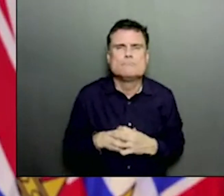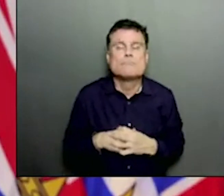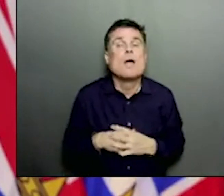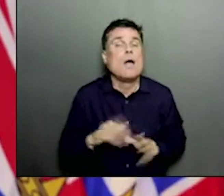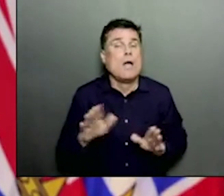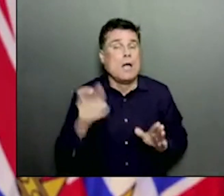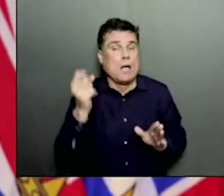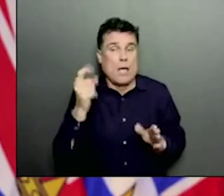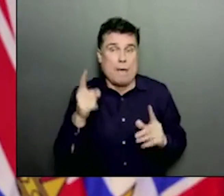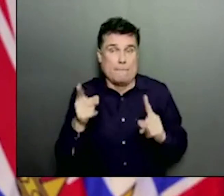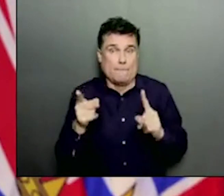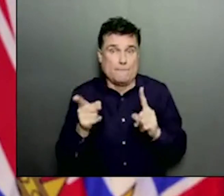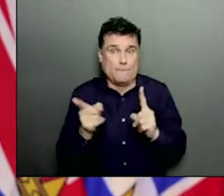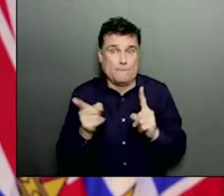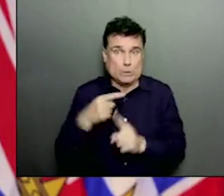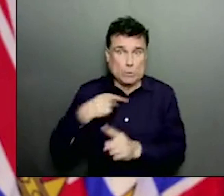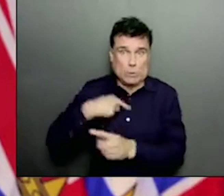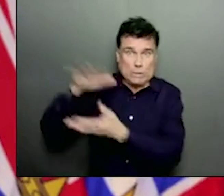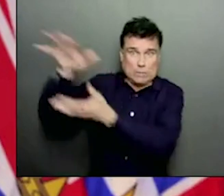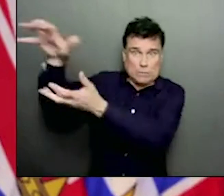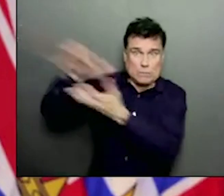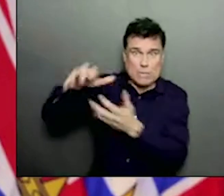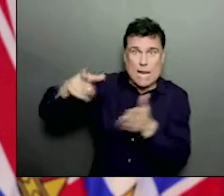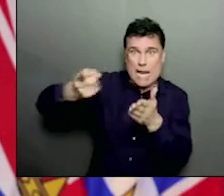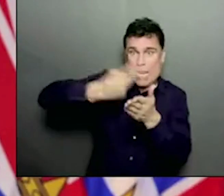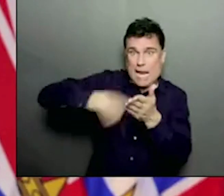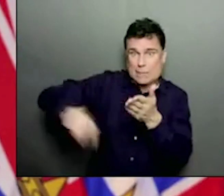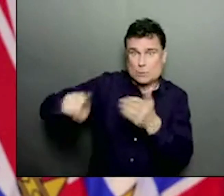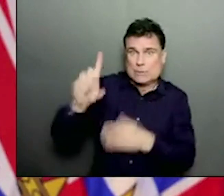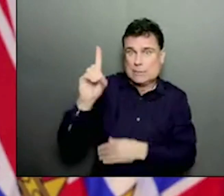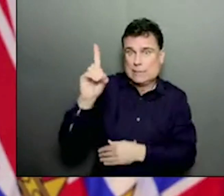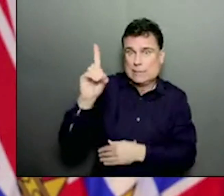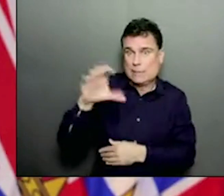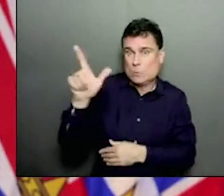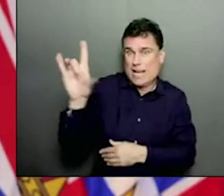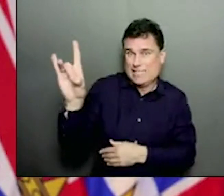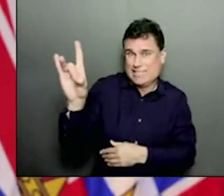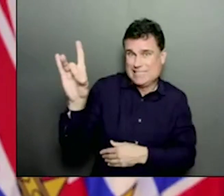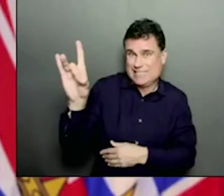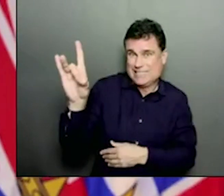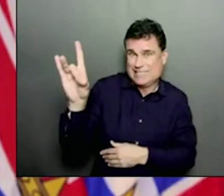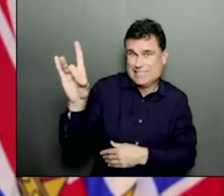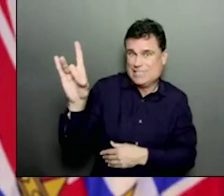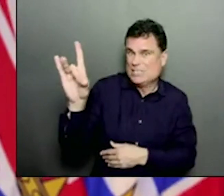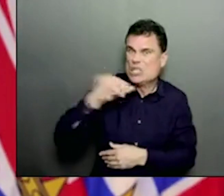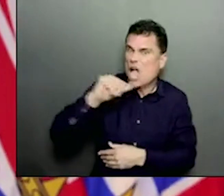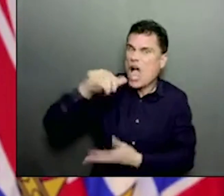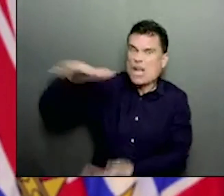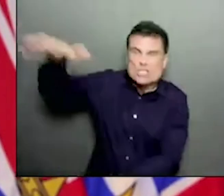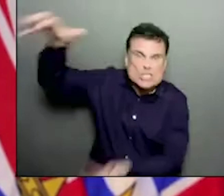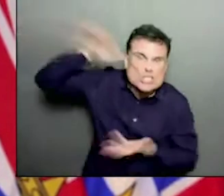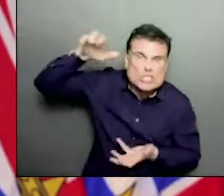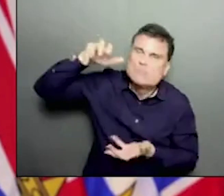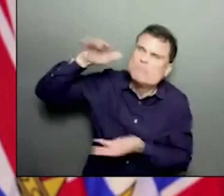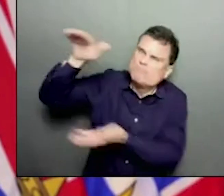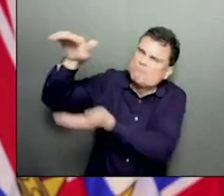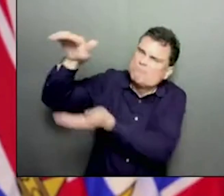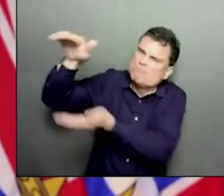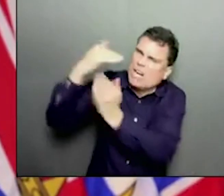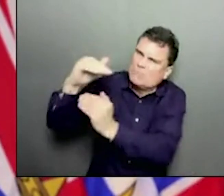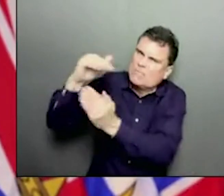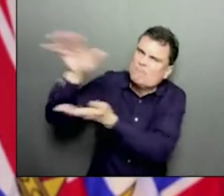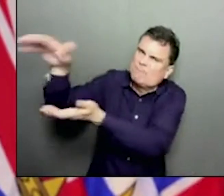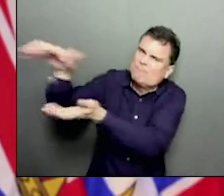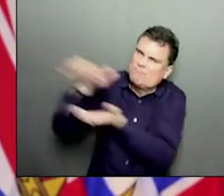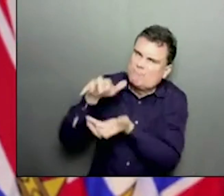into Canada next week, December 2018. And they will be going, the amount that we have in British Columbia, yet